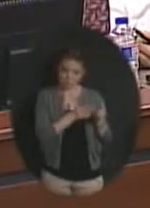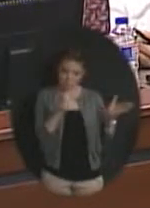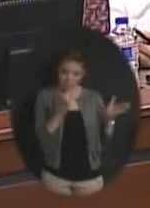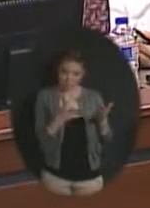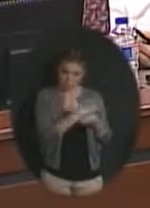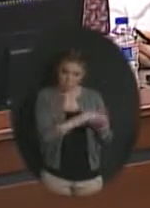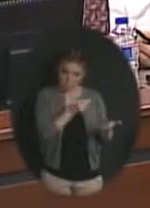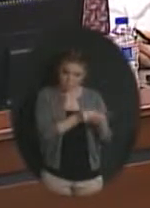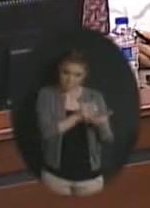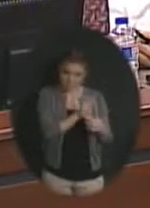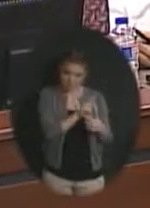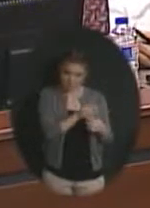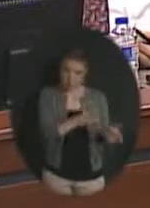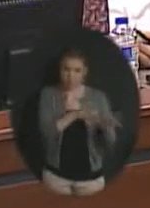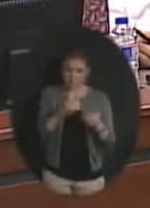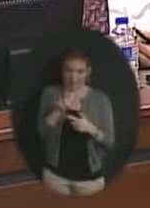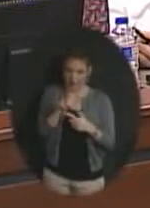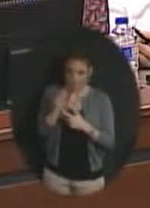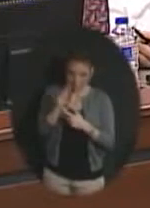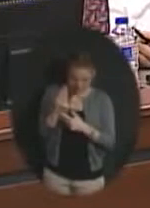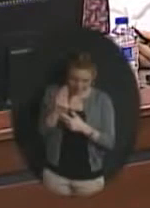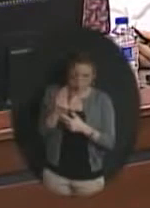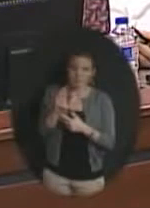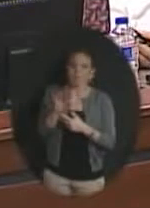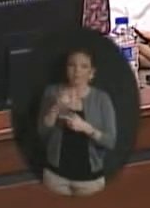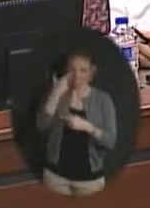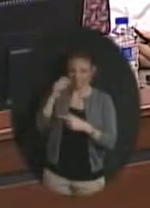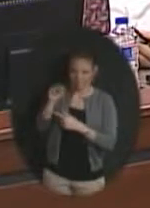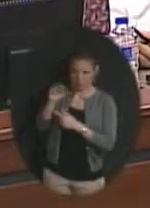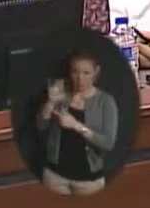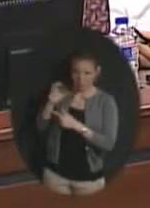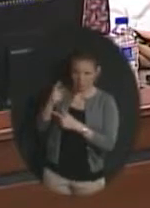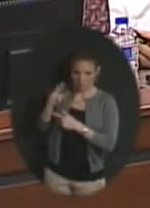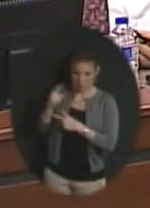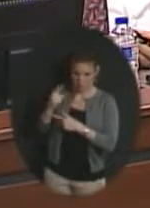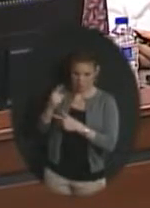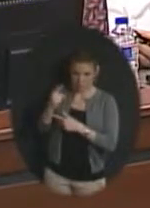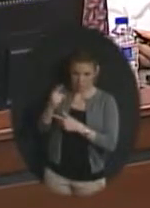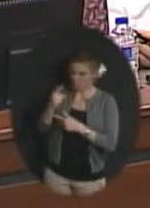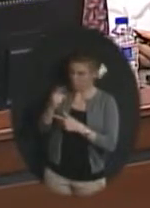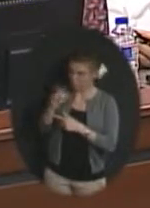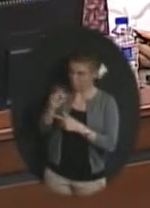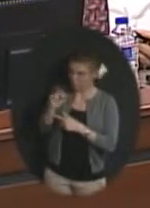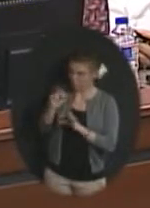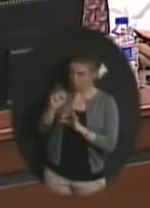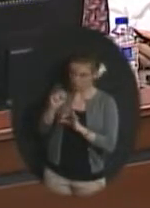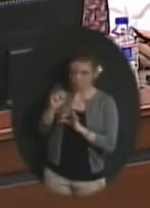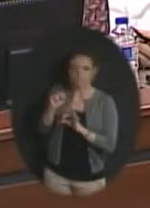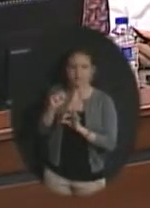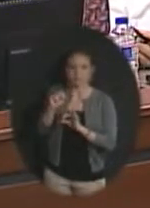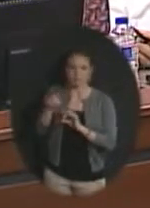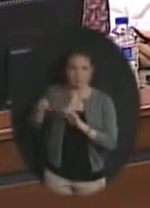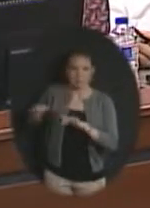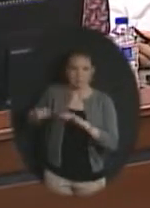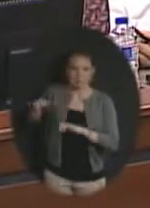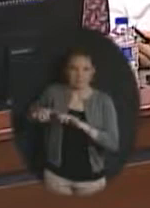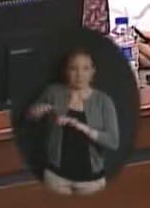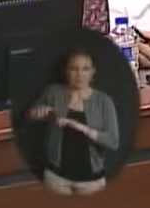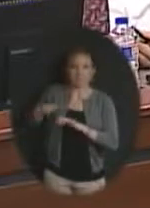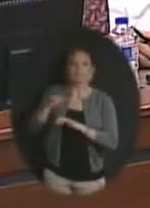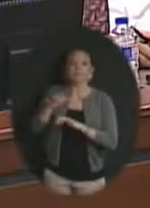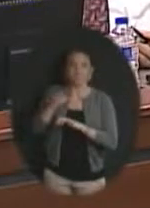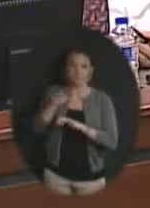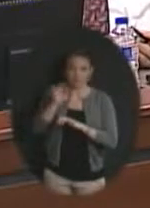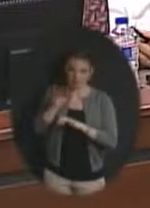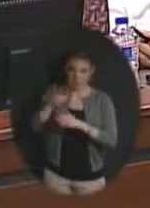plus LOB on March 1st am I doing okay John and then from